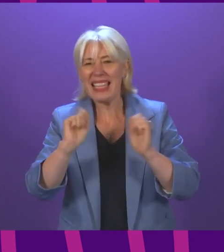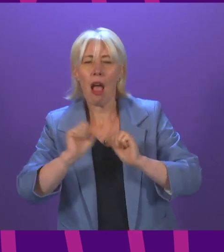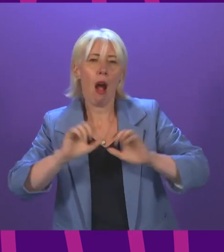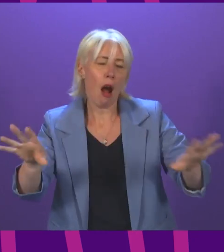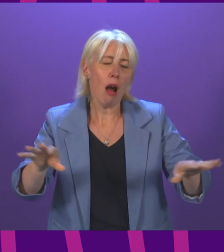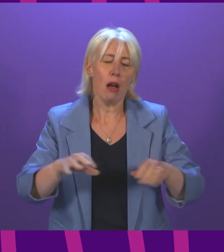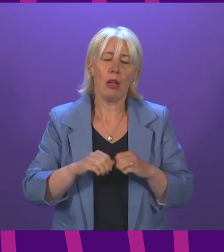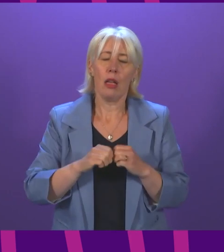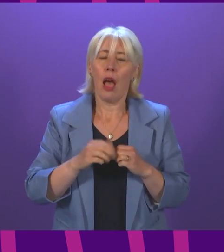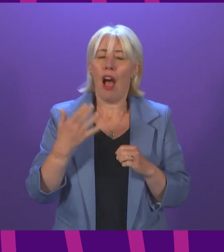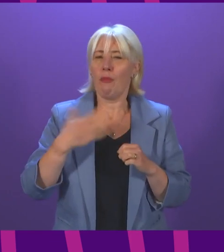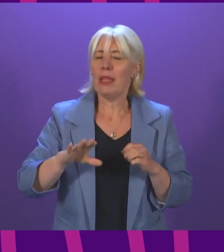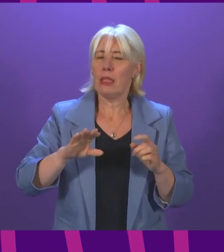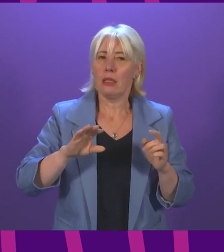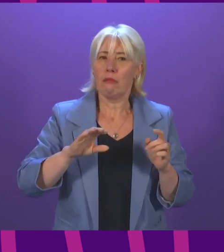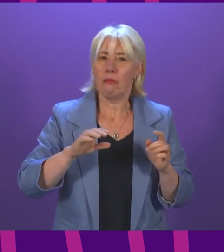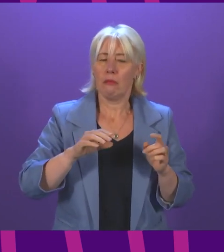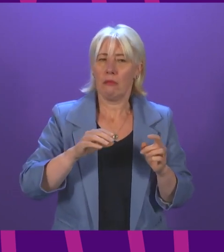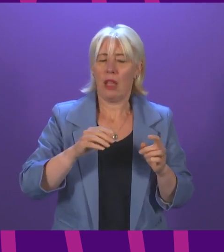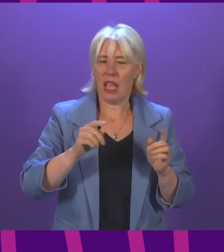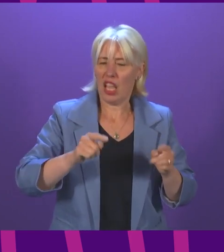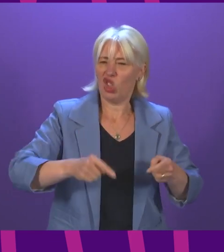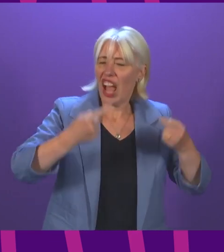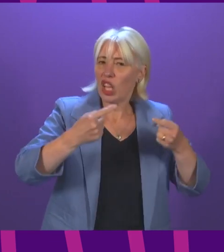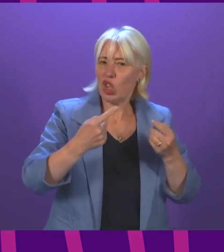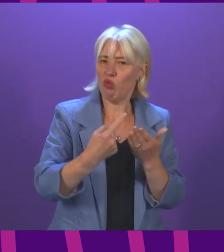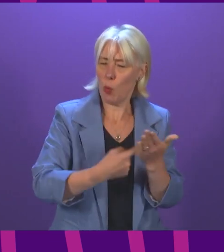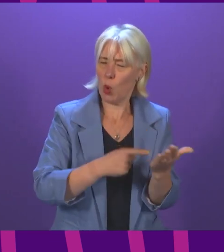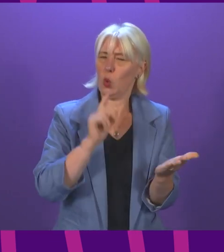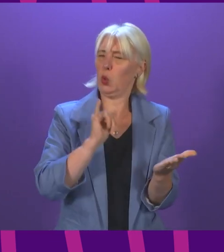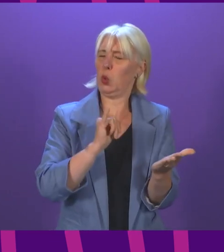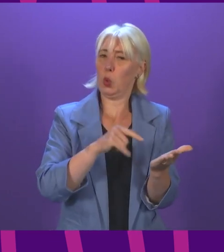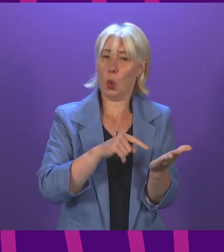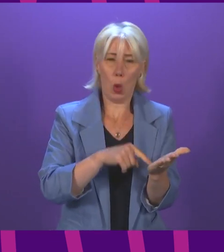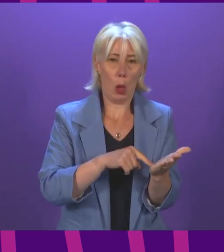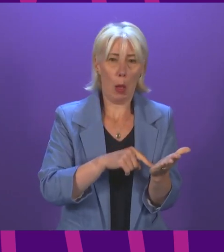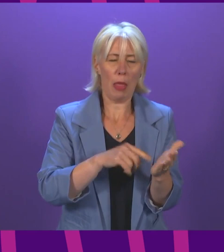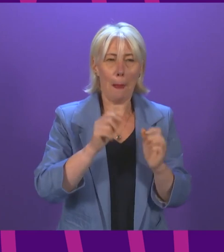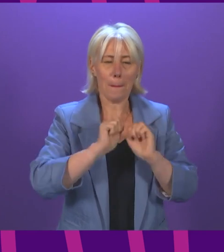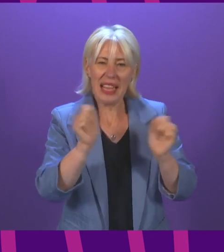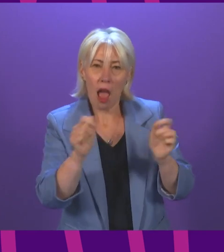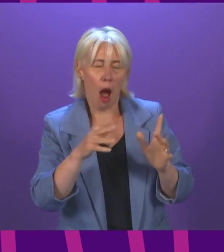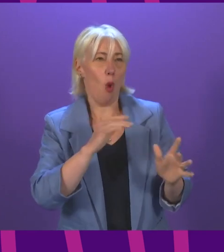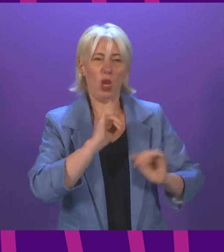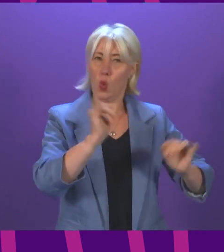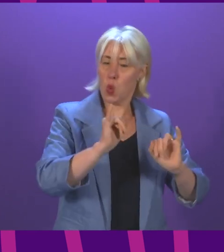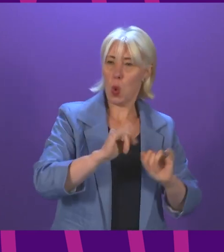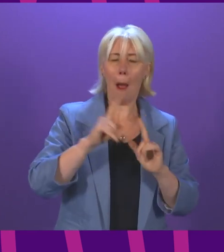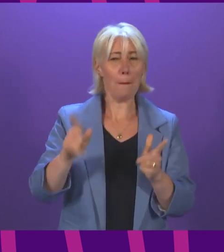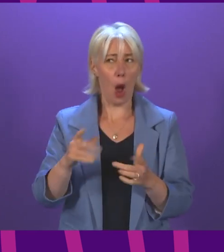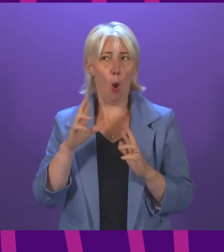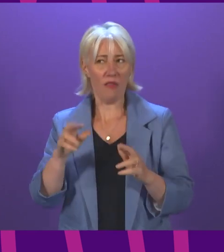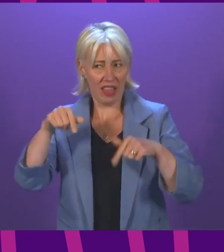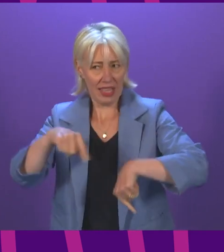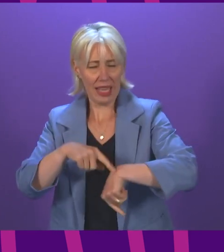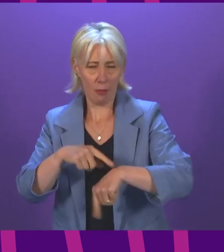produced challenging reports. I hope there will also be attention paid to reports like this one, stating where excellent progress has been made in